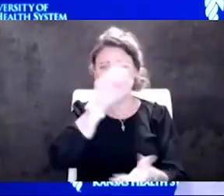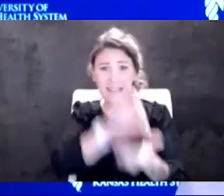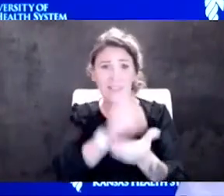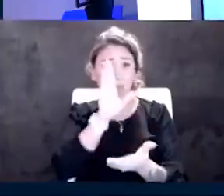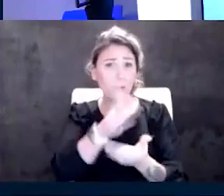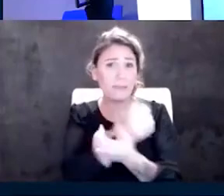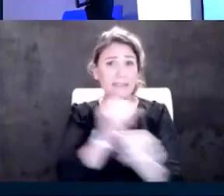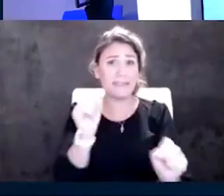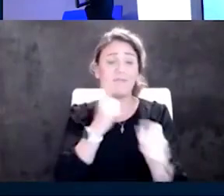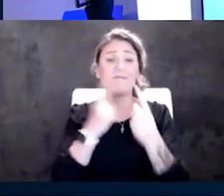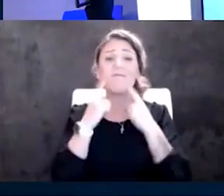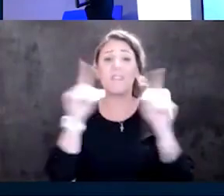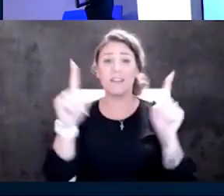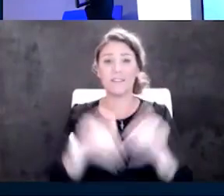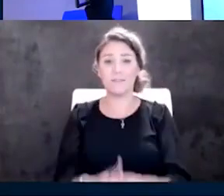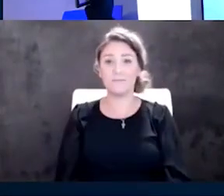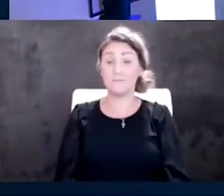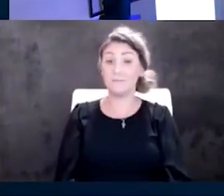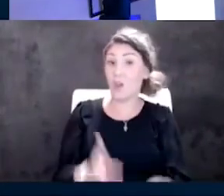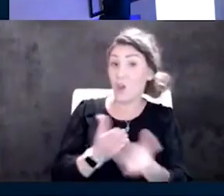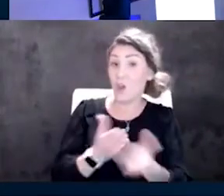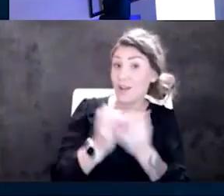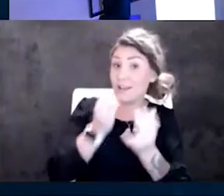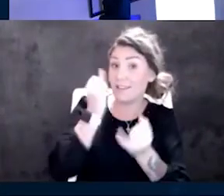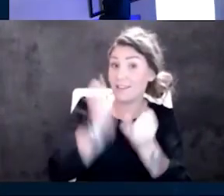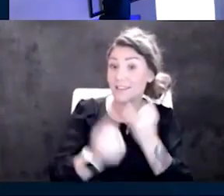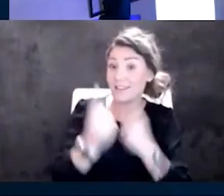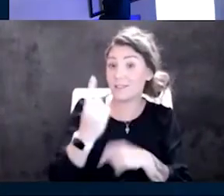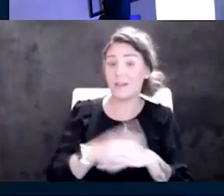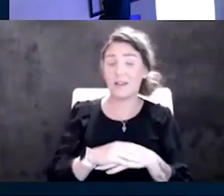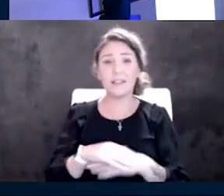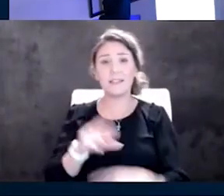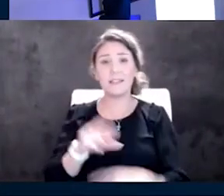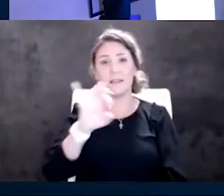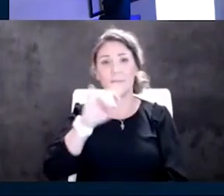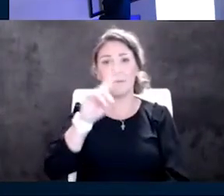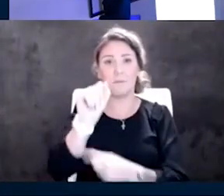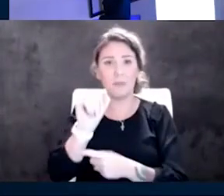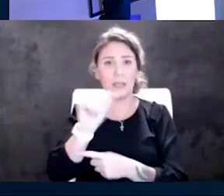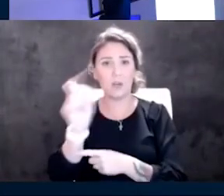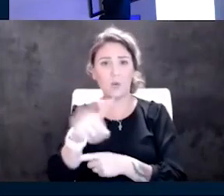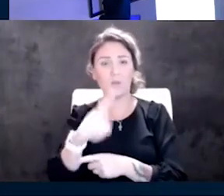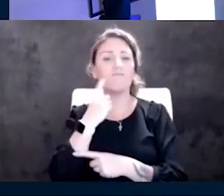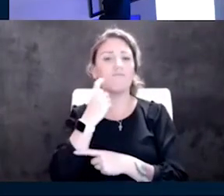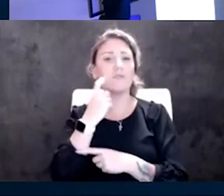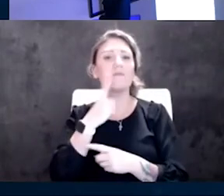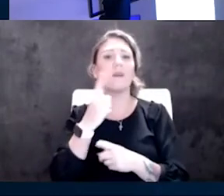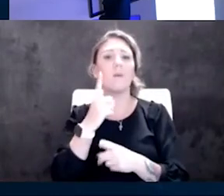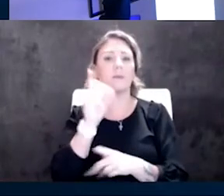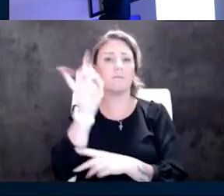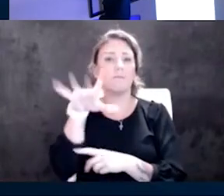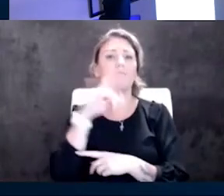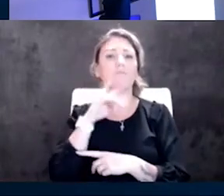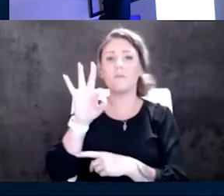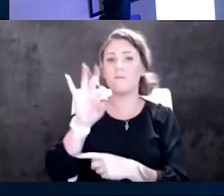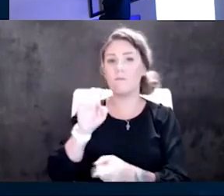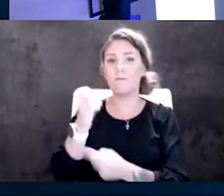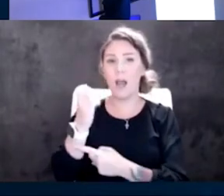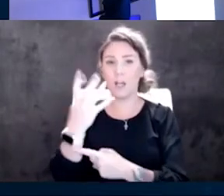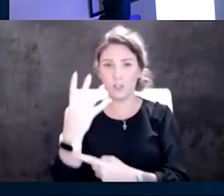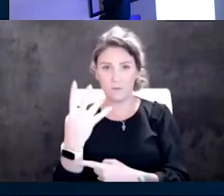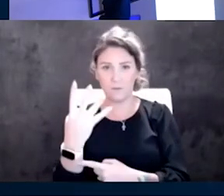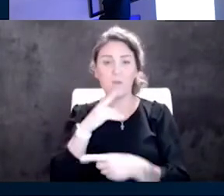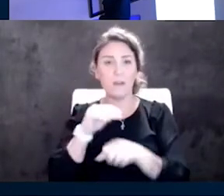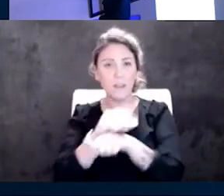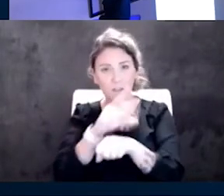well. All right, Jess. I have a media question that just came through Dr. Hawkinson. I'd like to get it in. It's from Fox 4. What advice do the doctors